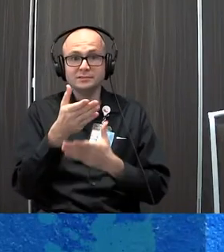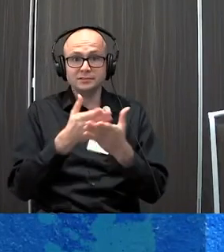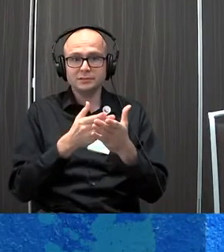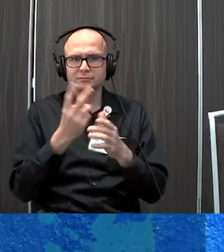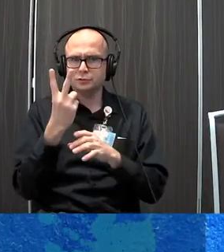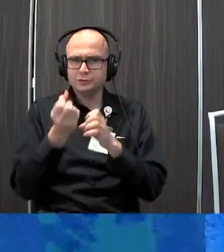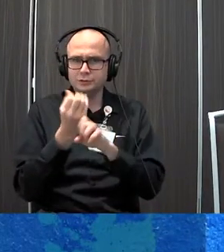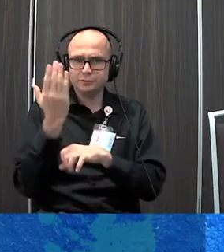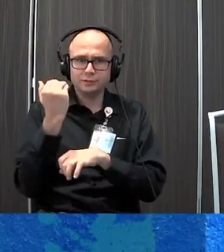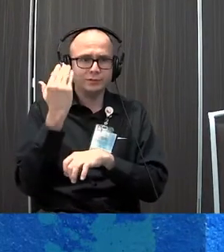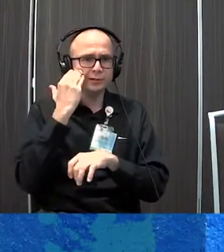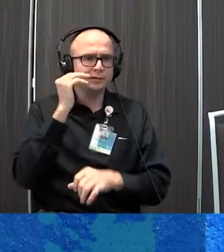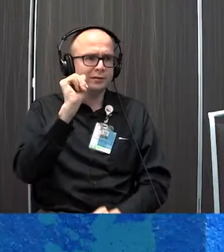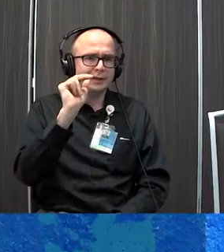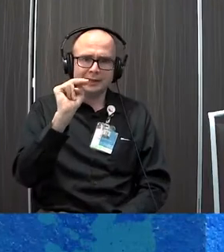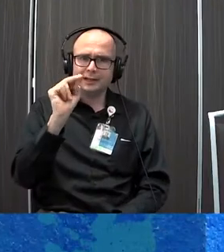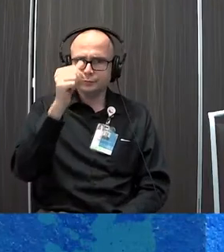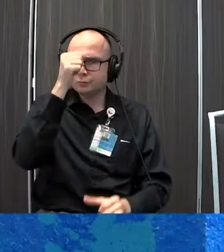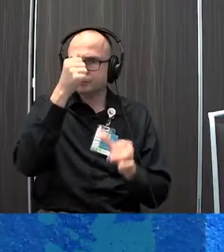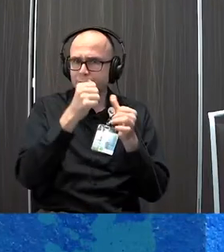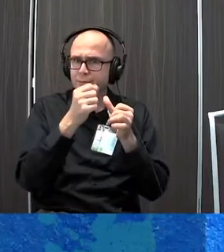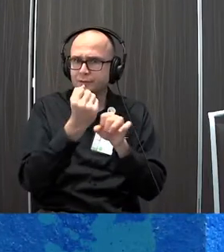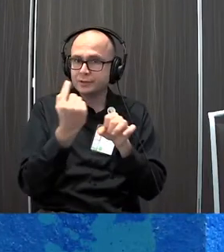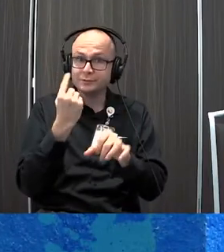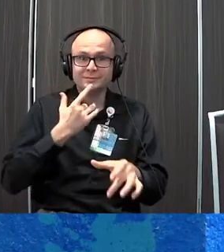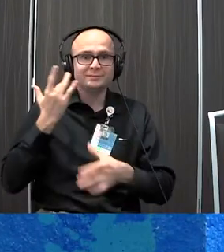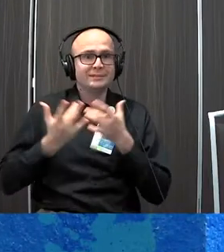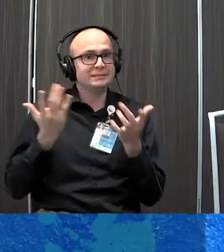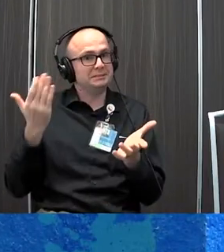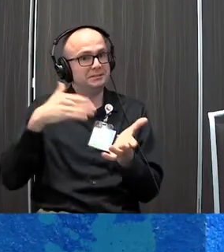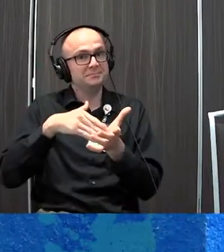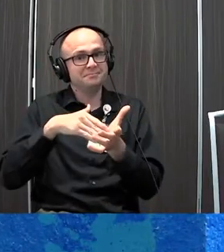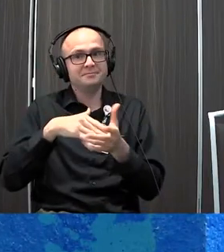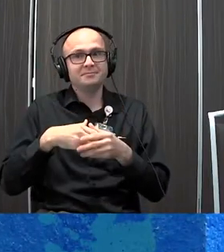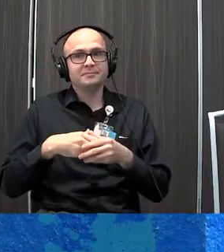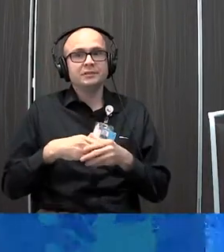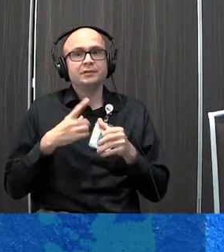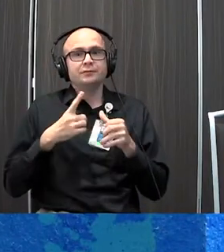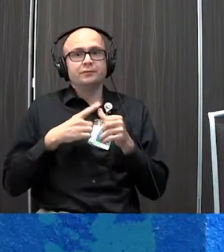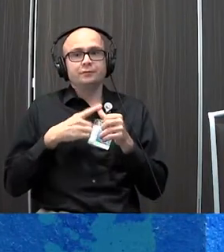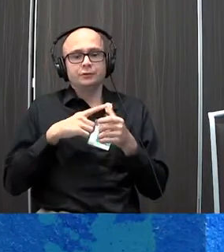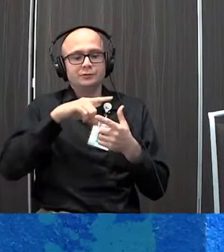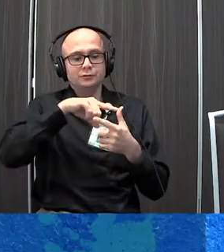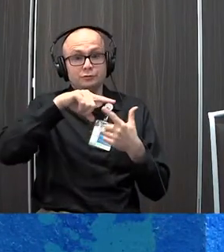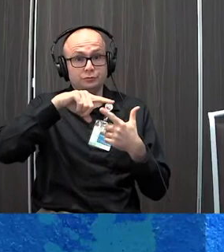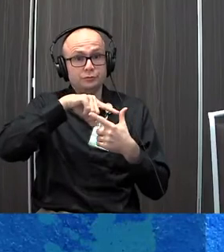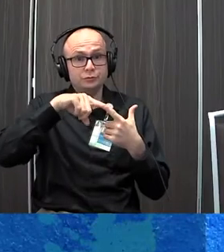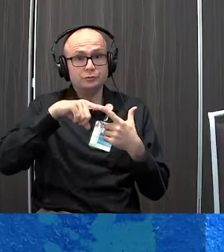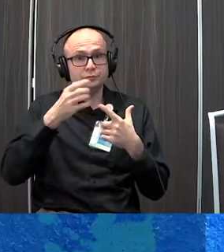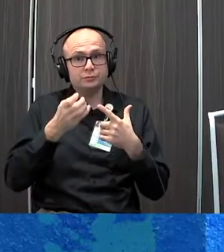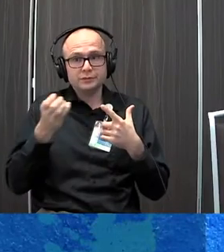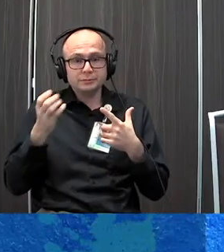with me two years ago. I know Anne said that she remembered it last year. She was excited to do it again this year. So this is going to be first of two kind of